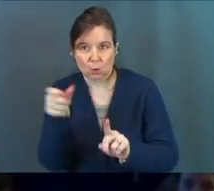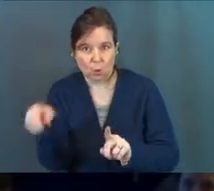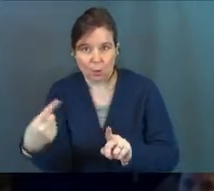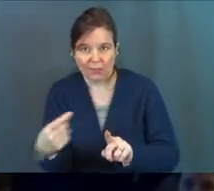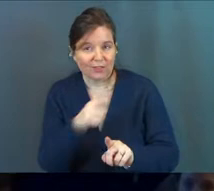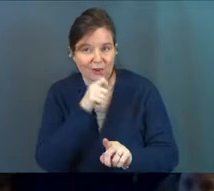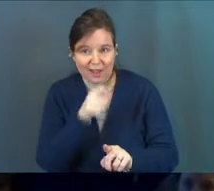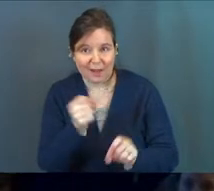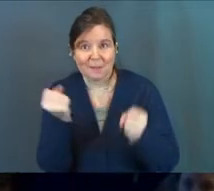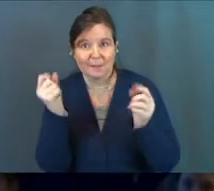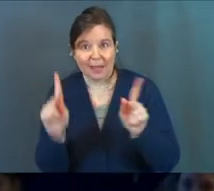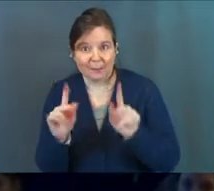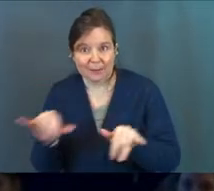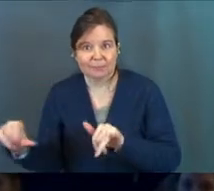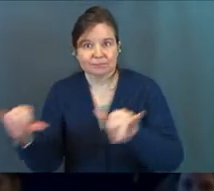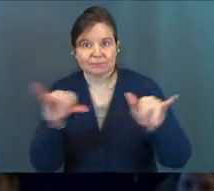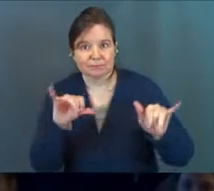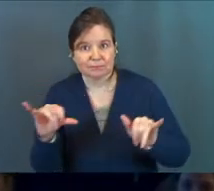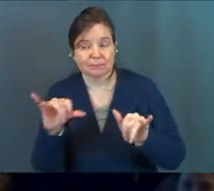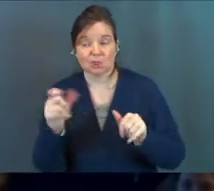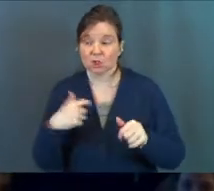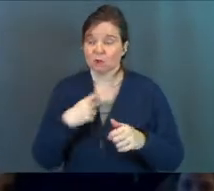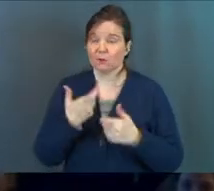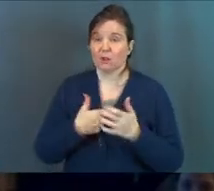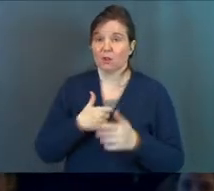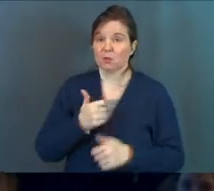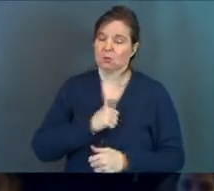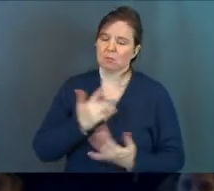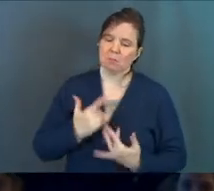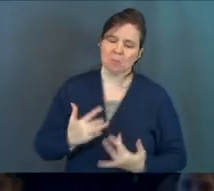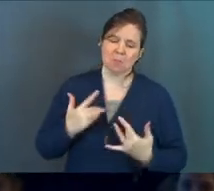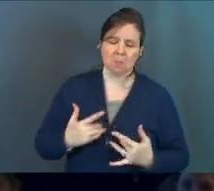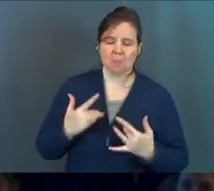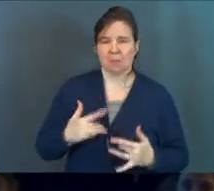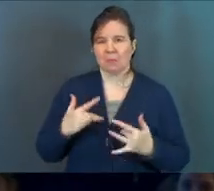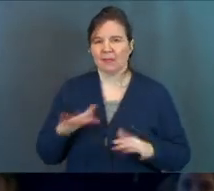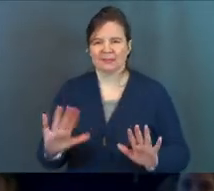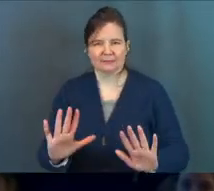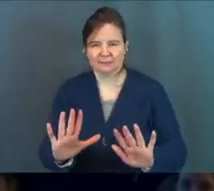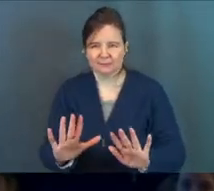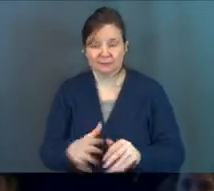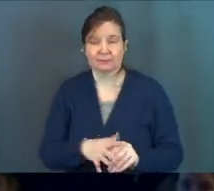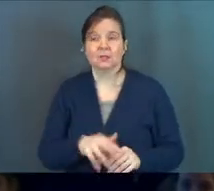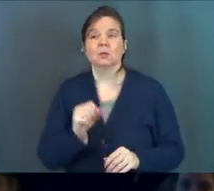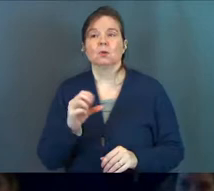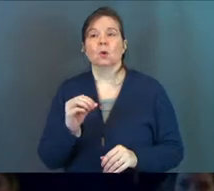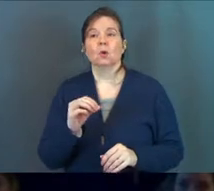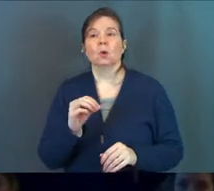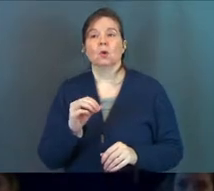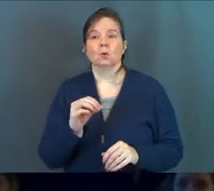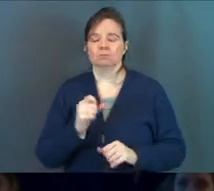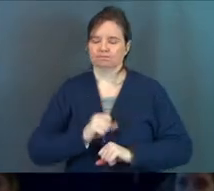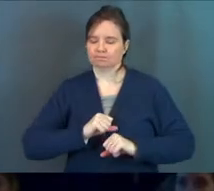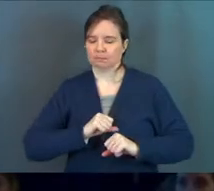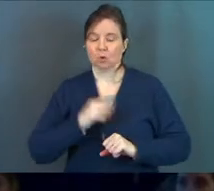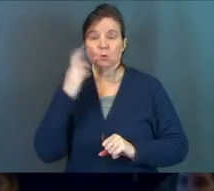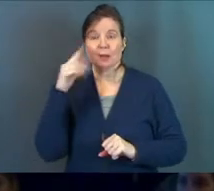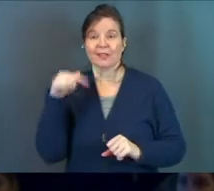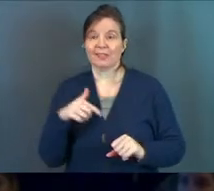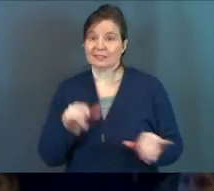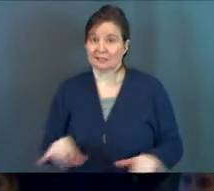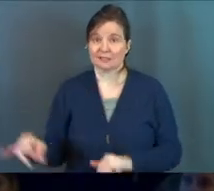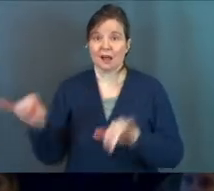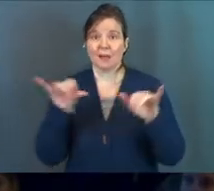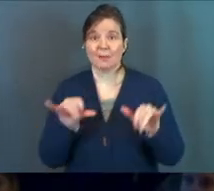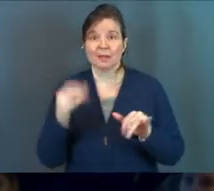They're not. So don't get into that place because you could fall into self-pity if you go into that place, right? So, so gird up and realize that this